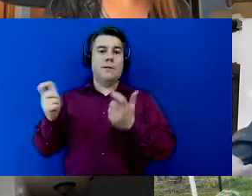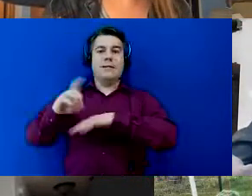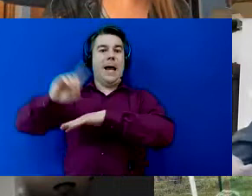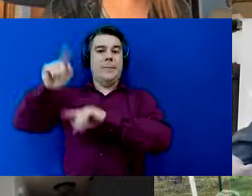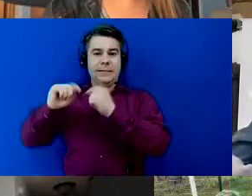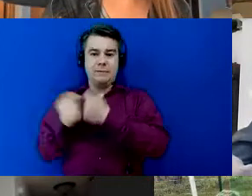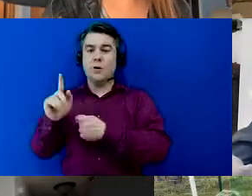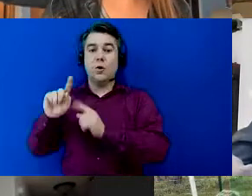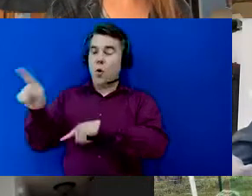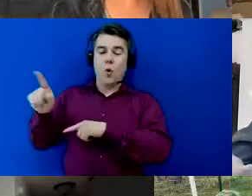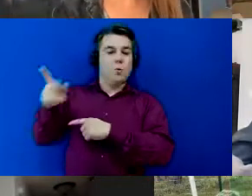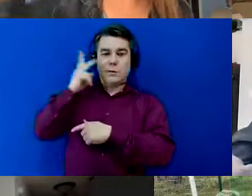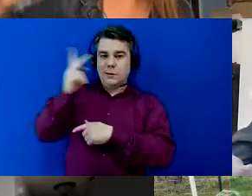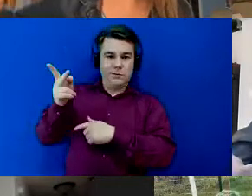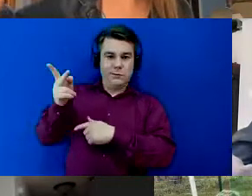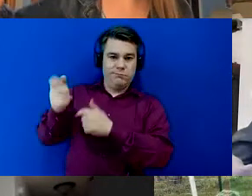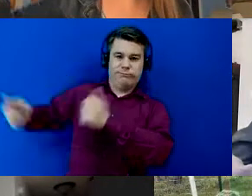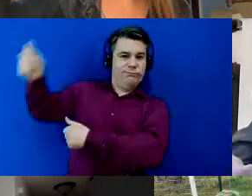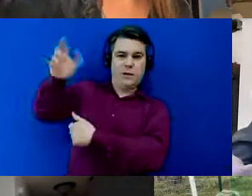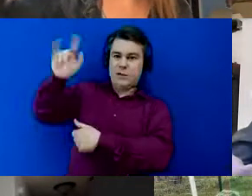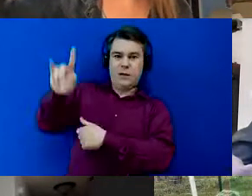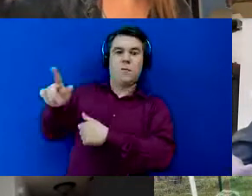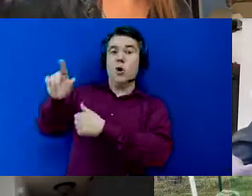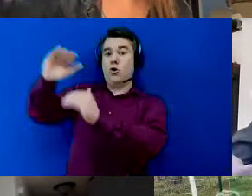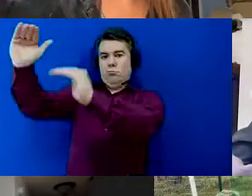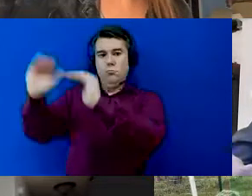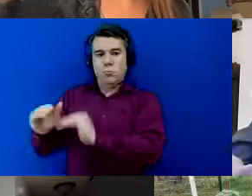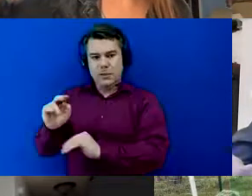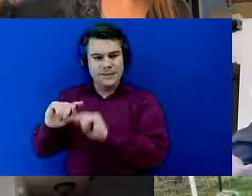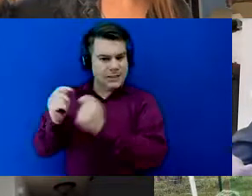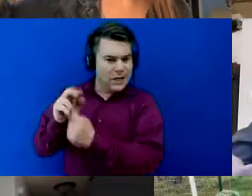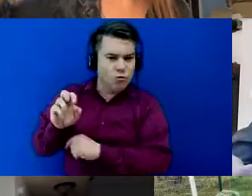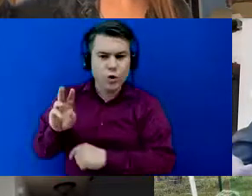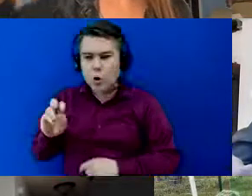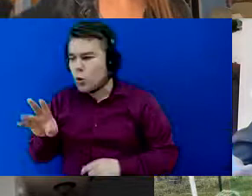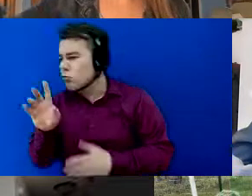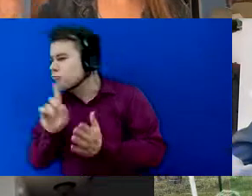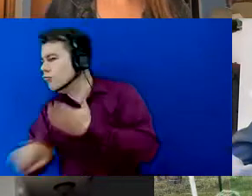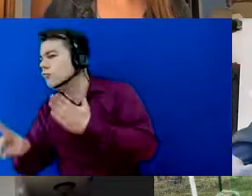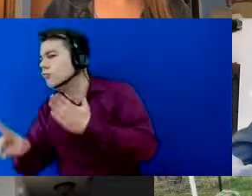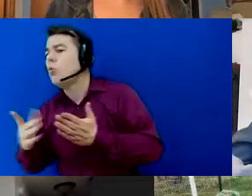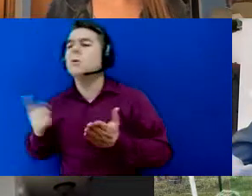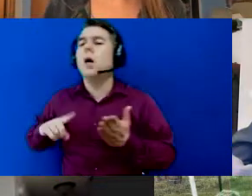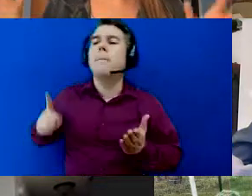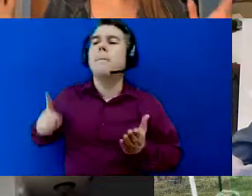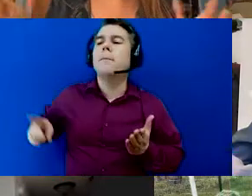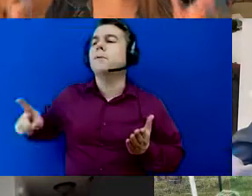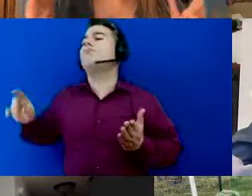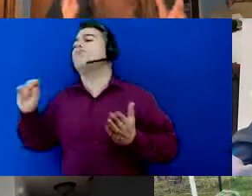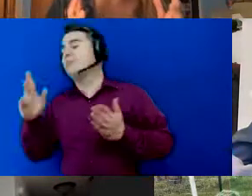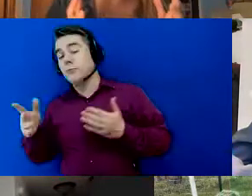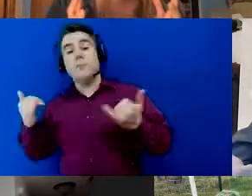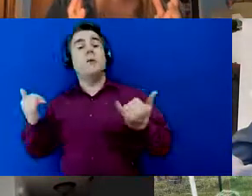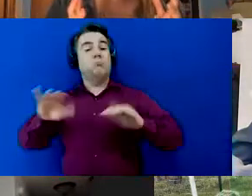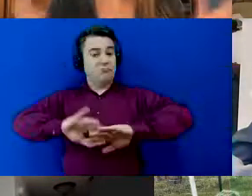up there what's happening with team fire then go to team renewed see what's happening here in team renewed and then go do your things and then you kind of